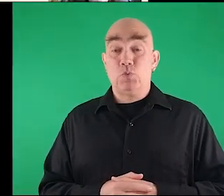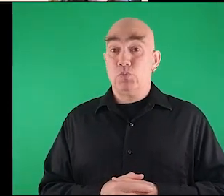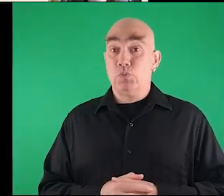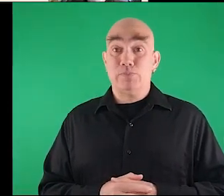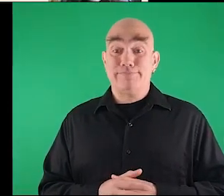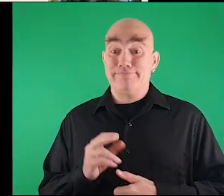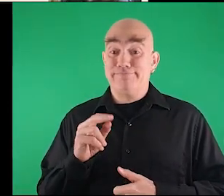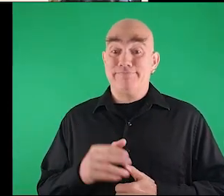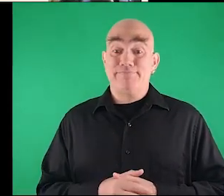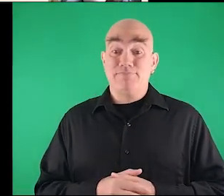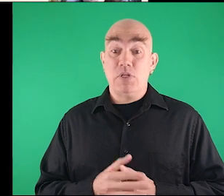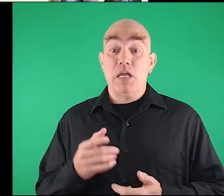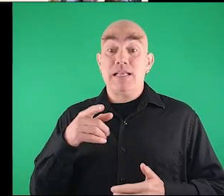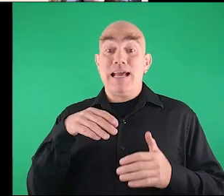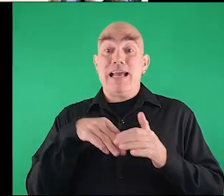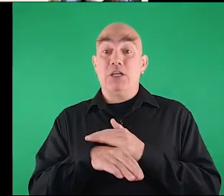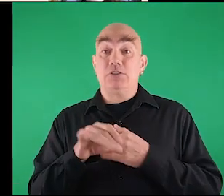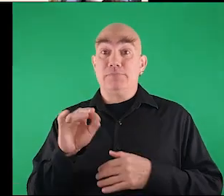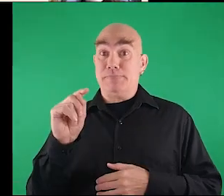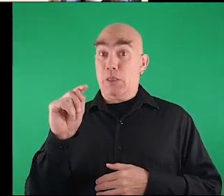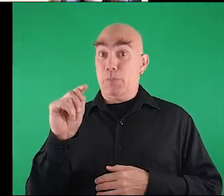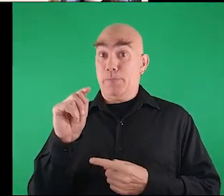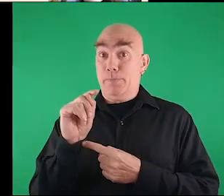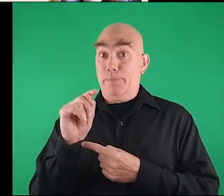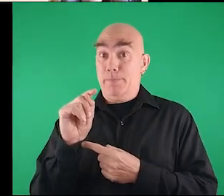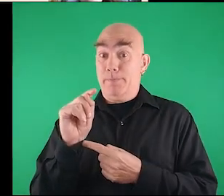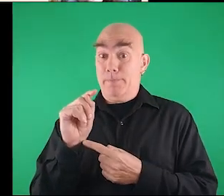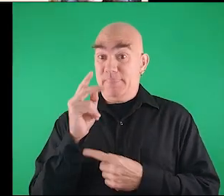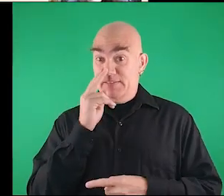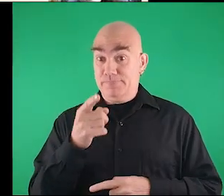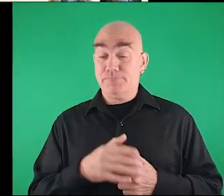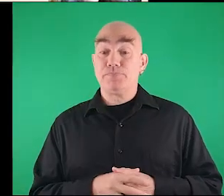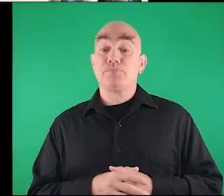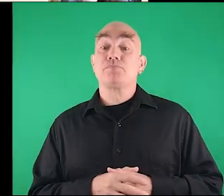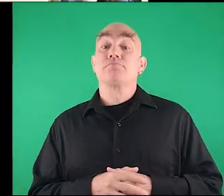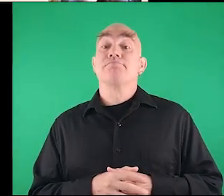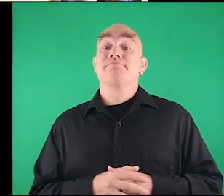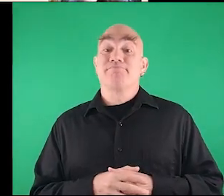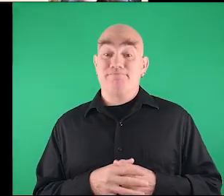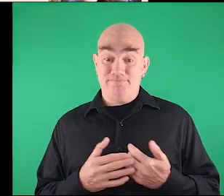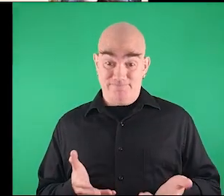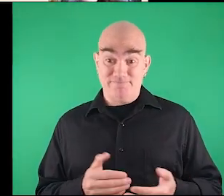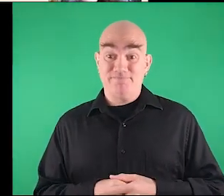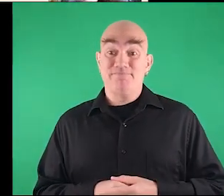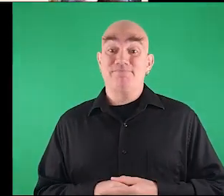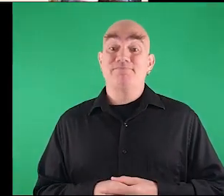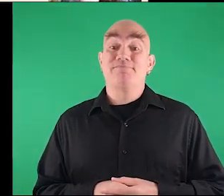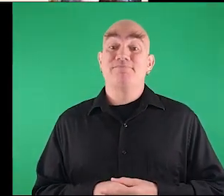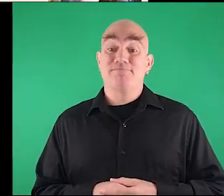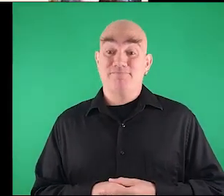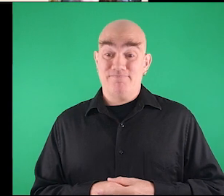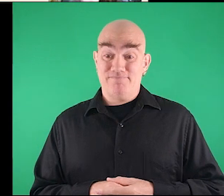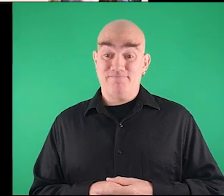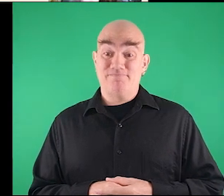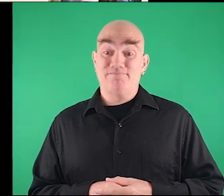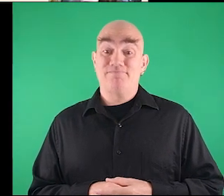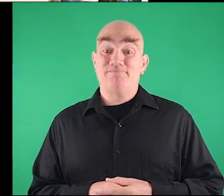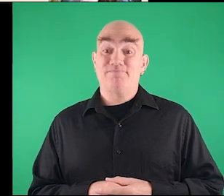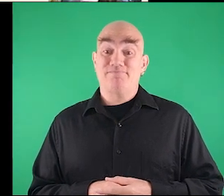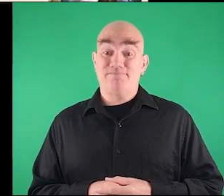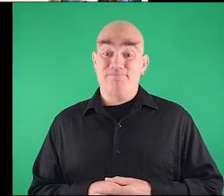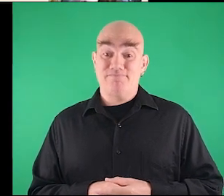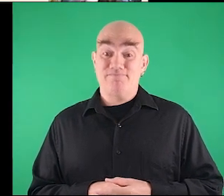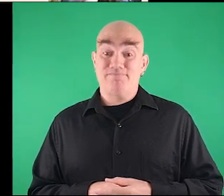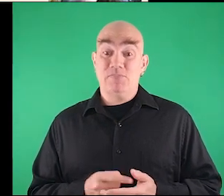that no yeah well this is an entrance of a bathroom that